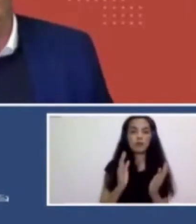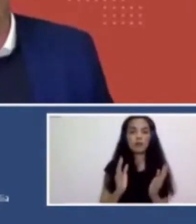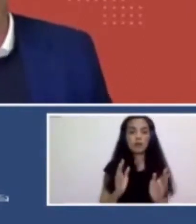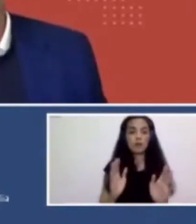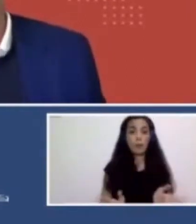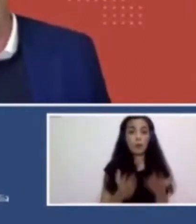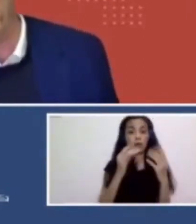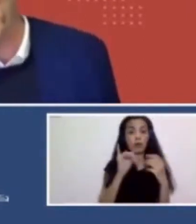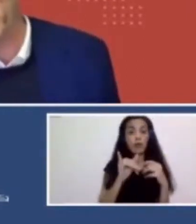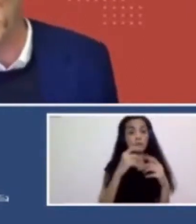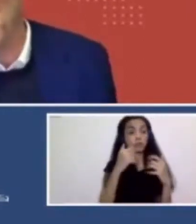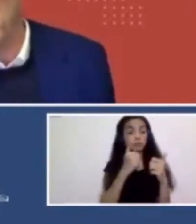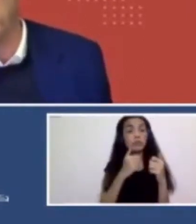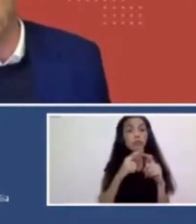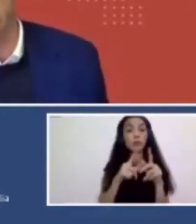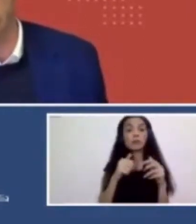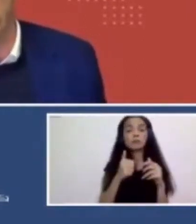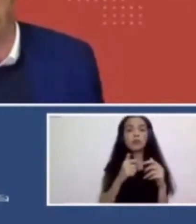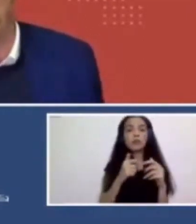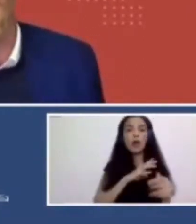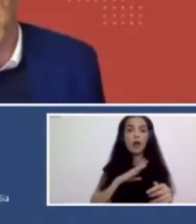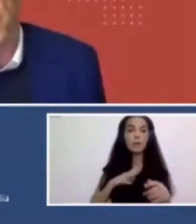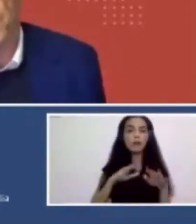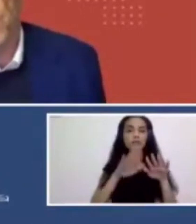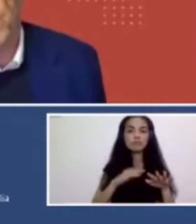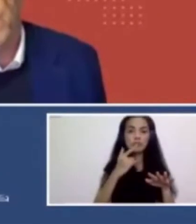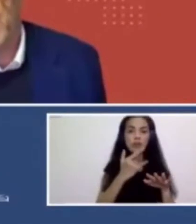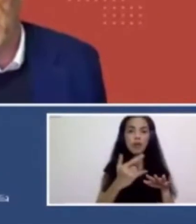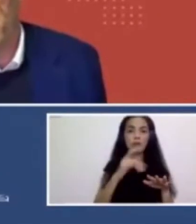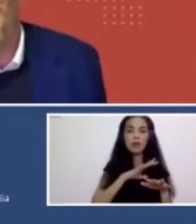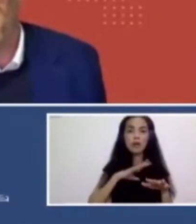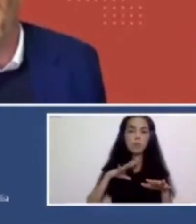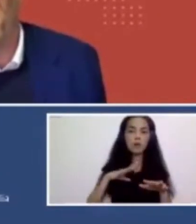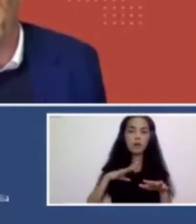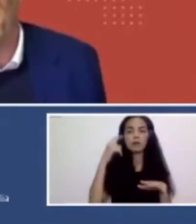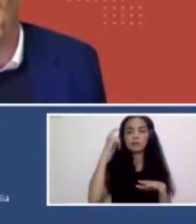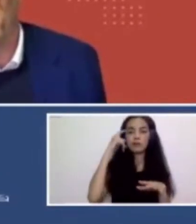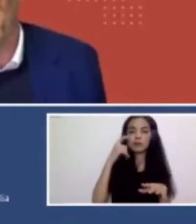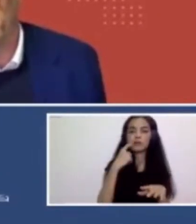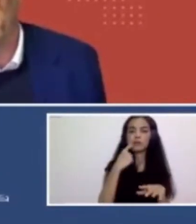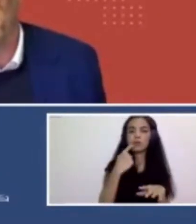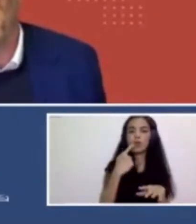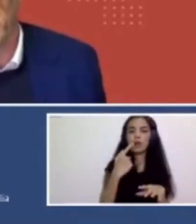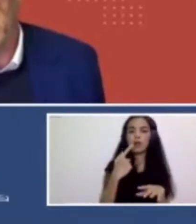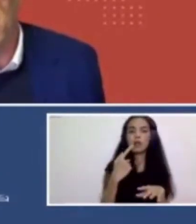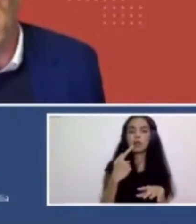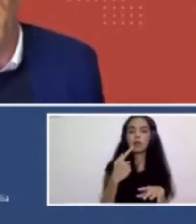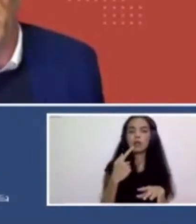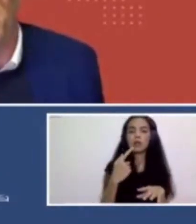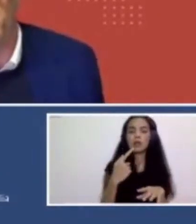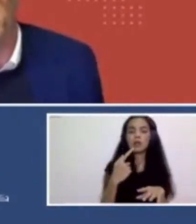project we do, which has just sort of happened. And, and I guess from that, that's going to, you know, we think about it, obviously with, um,